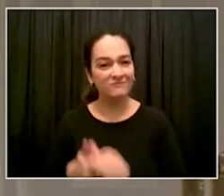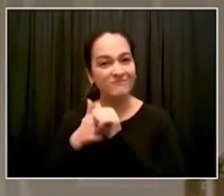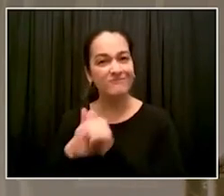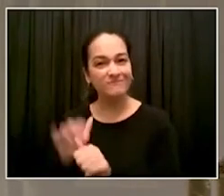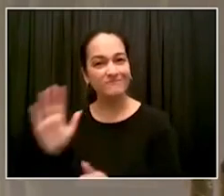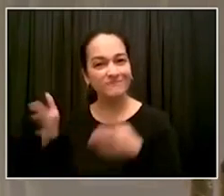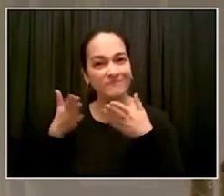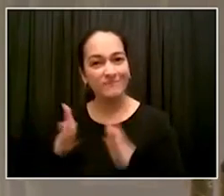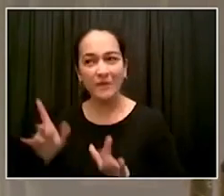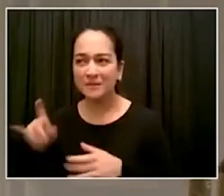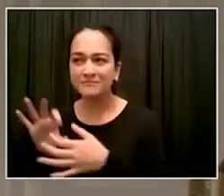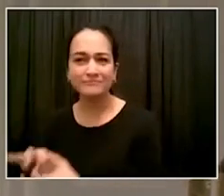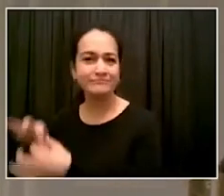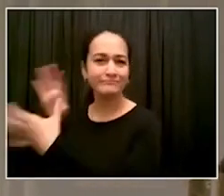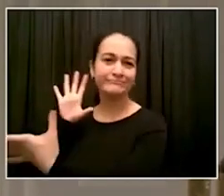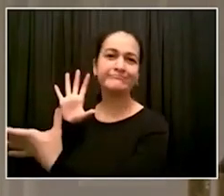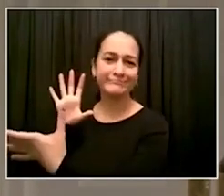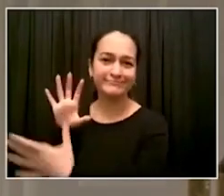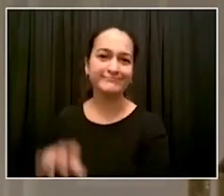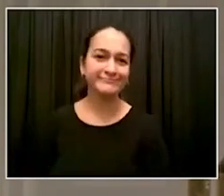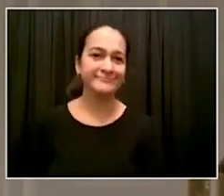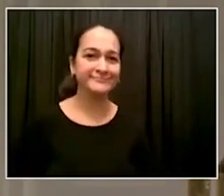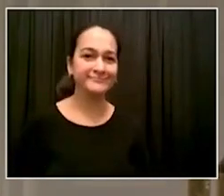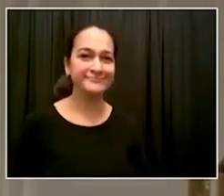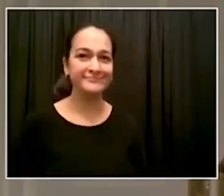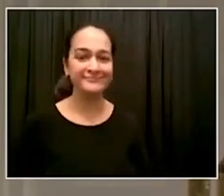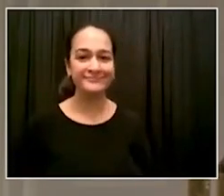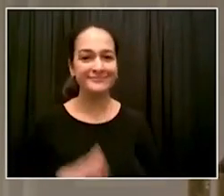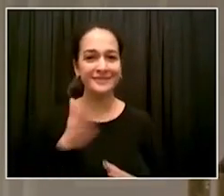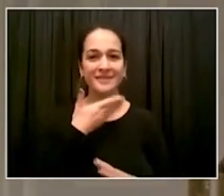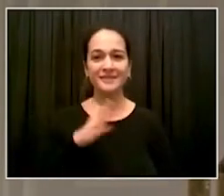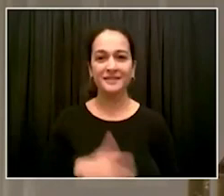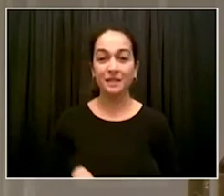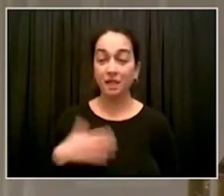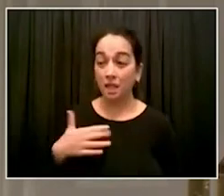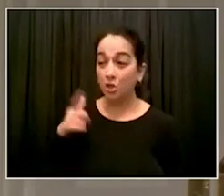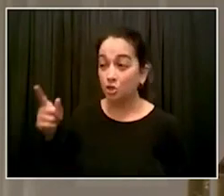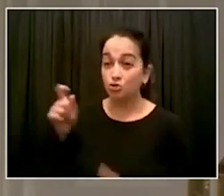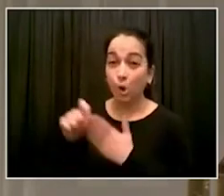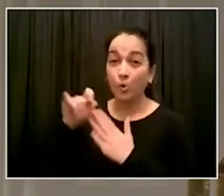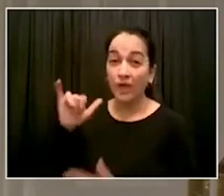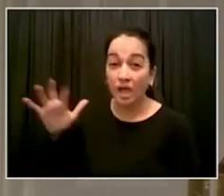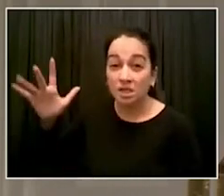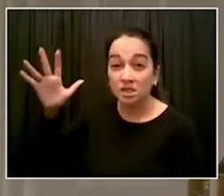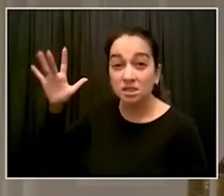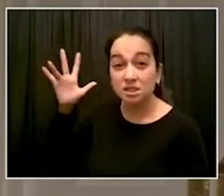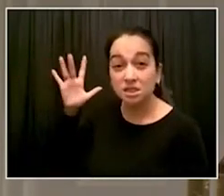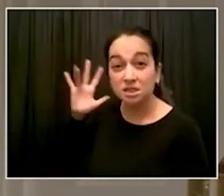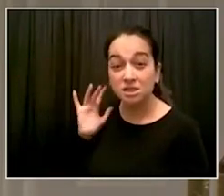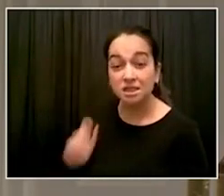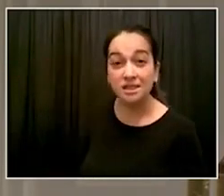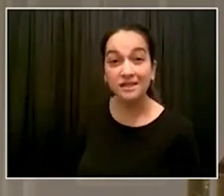sound like this exact moment? to be able to dance any problem you have, any situation, there's a rhythm that can get you up out of it.